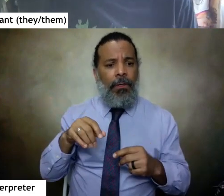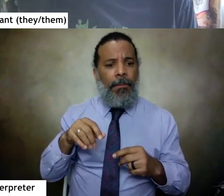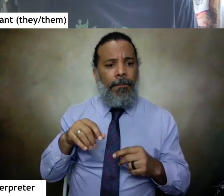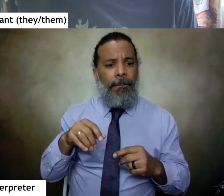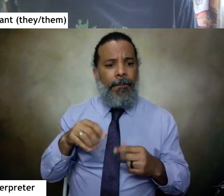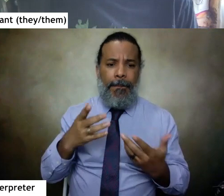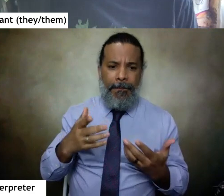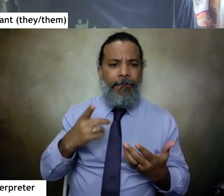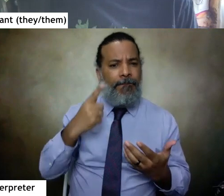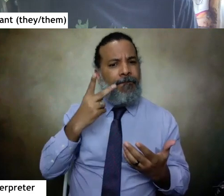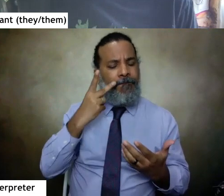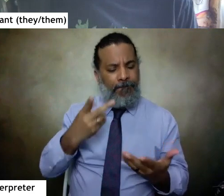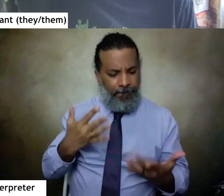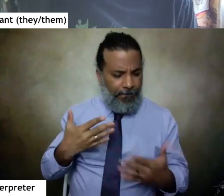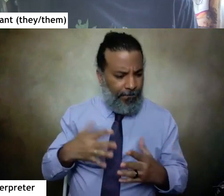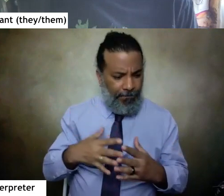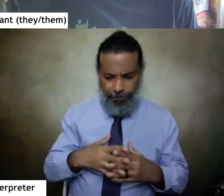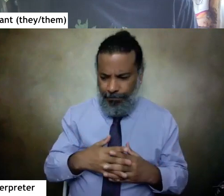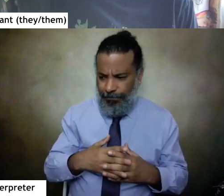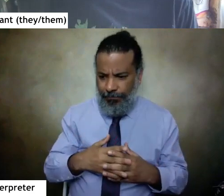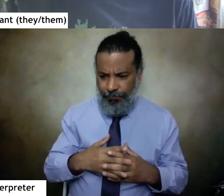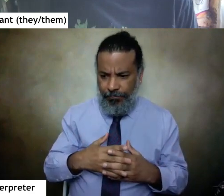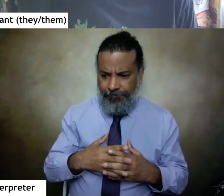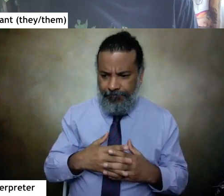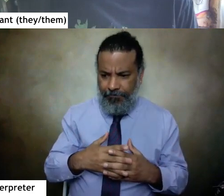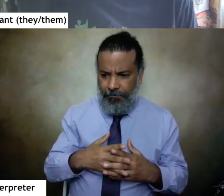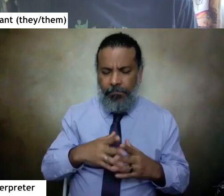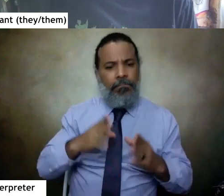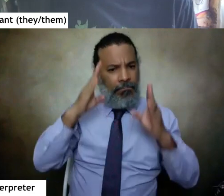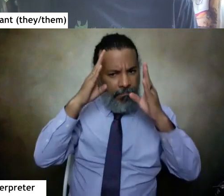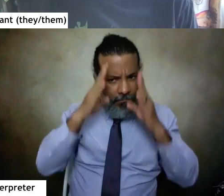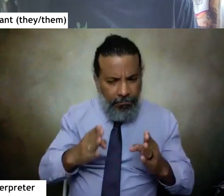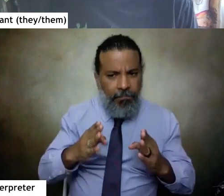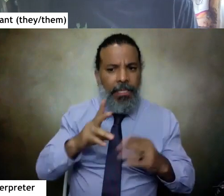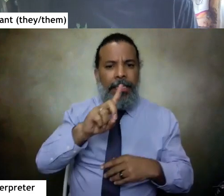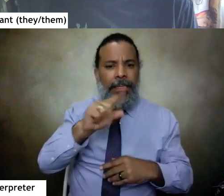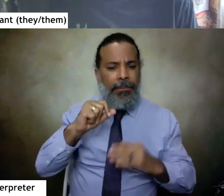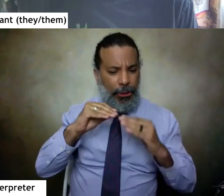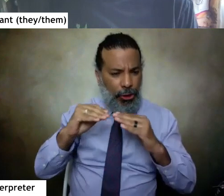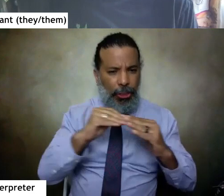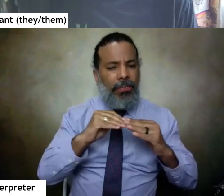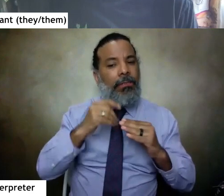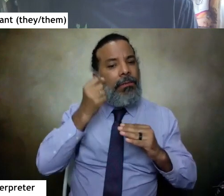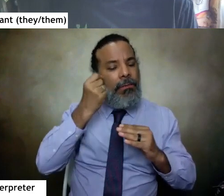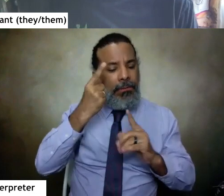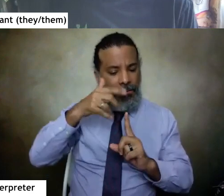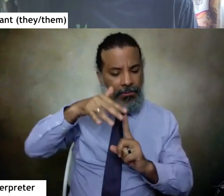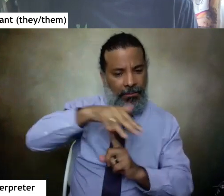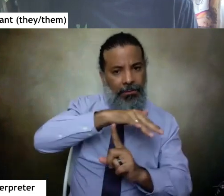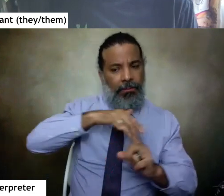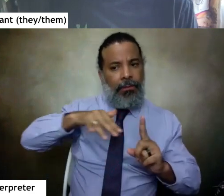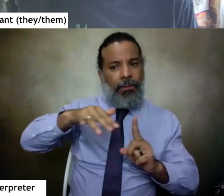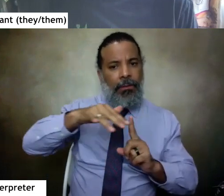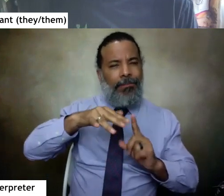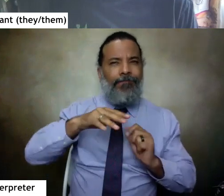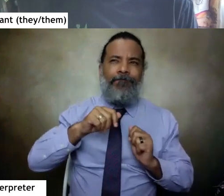is focused on disability justice in the context of, I